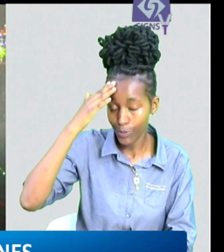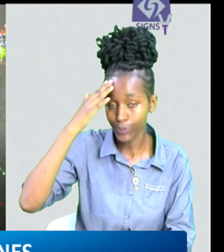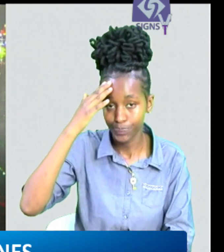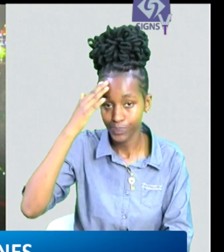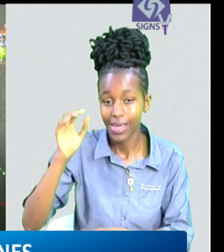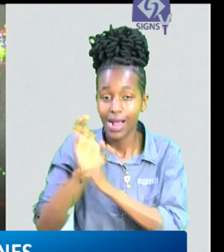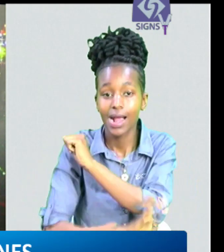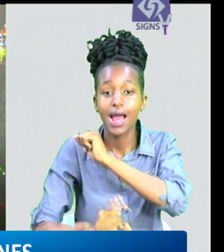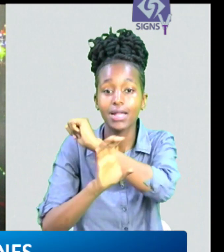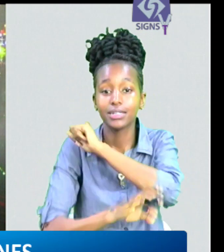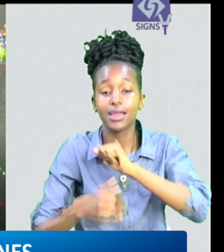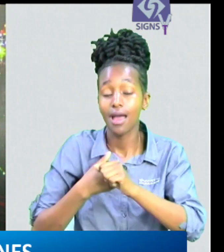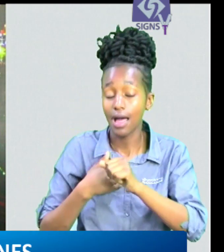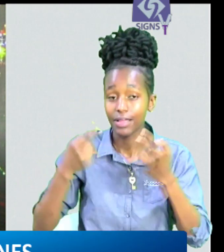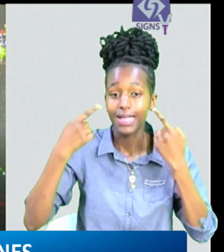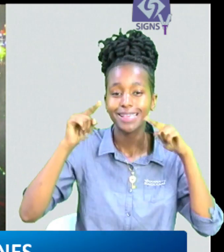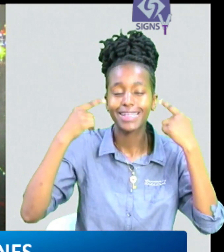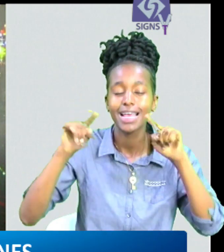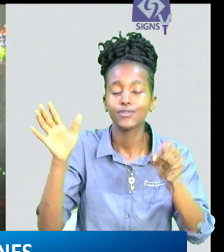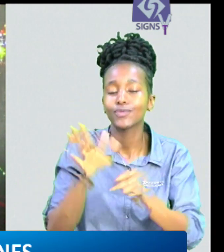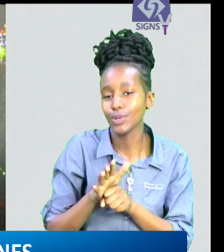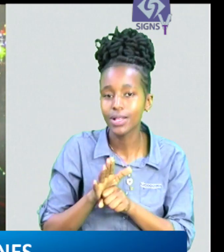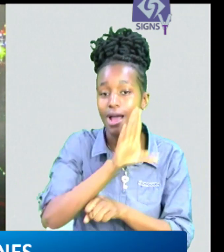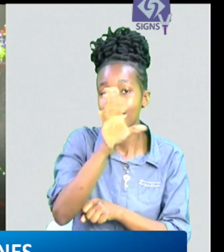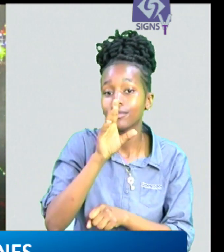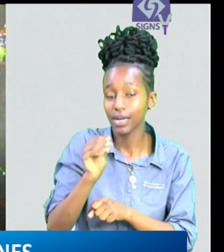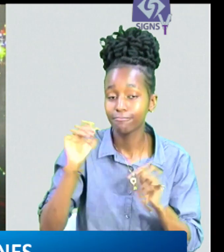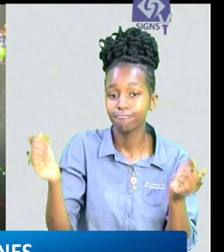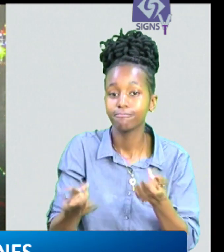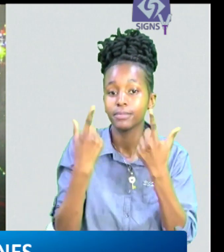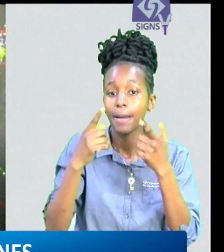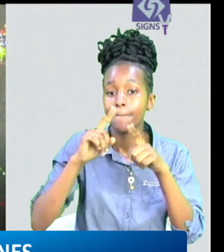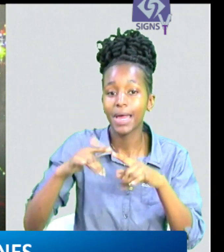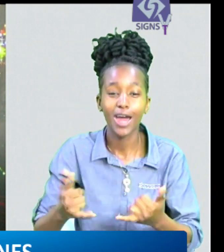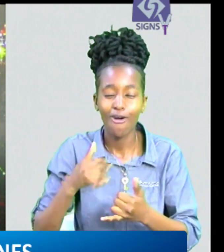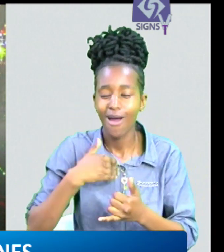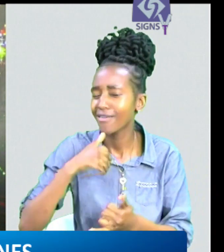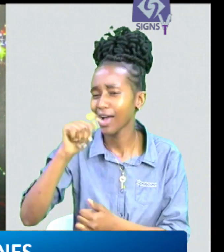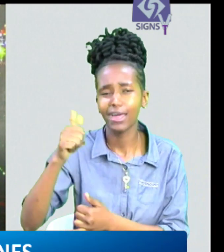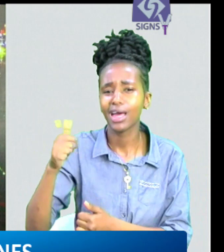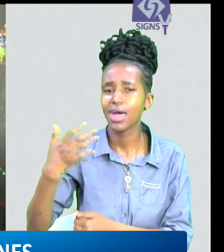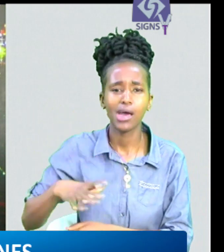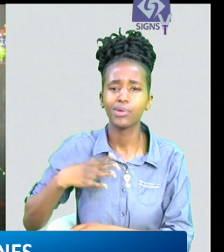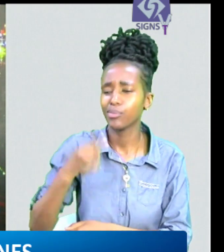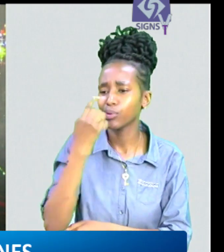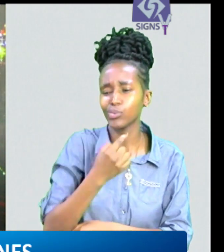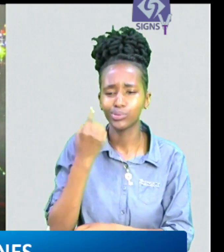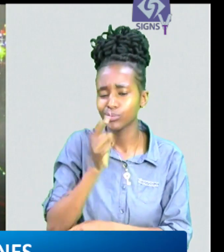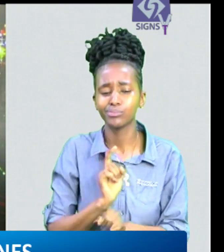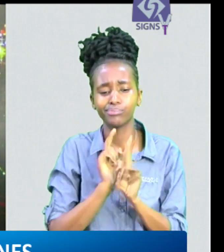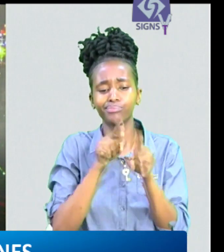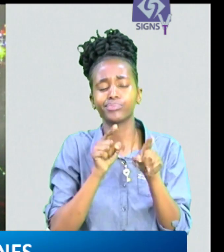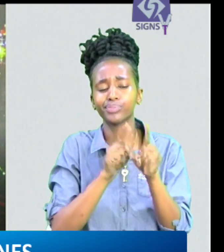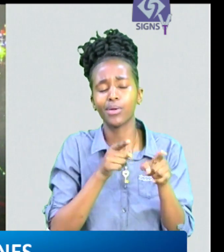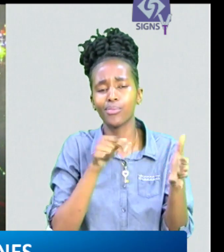it even as the country owes at the success of the african climate summit non